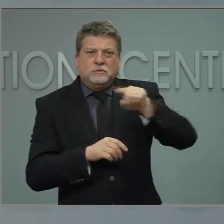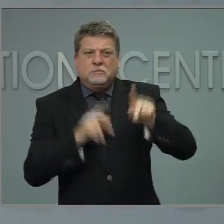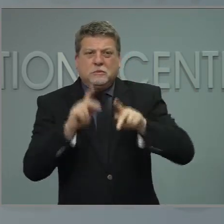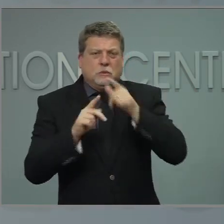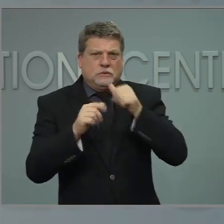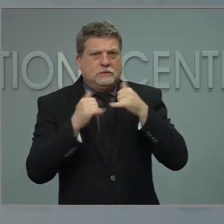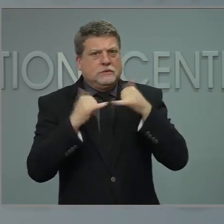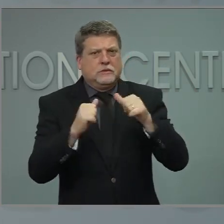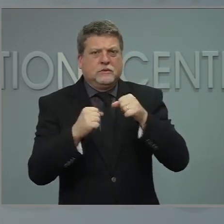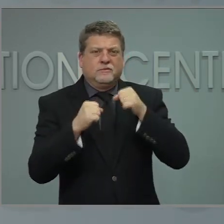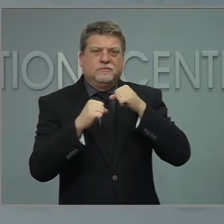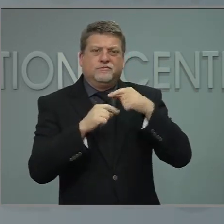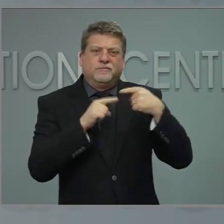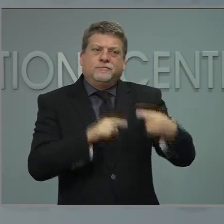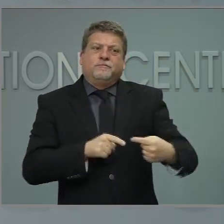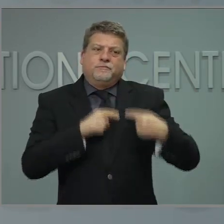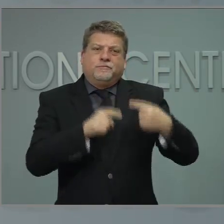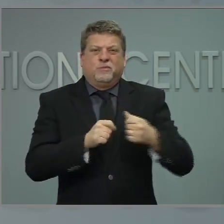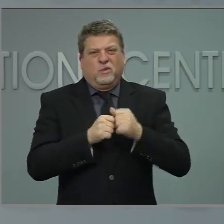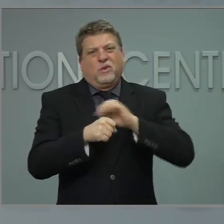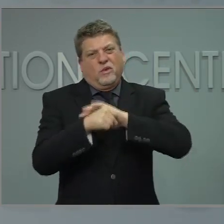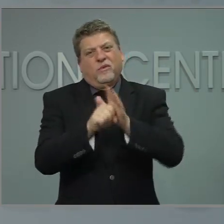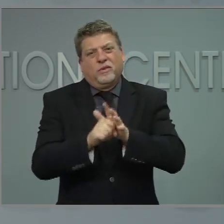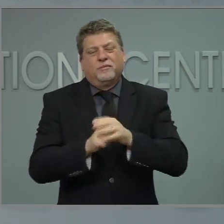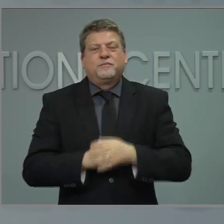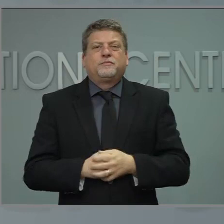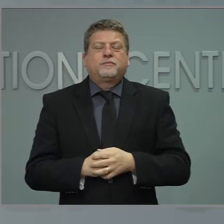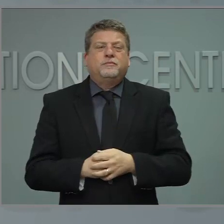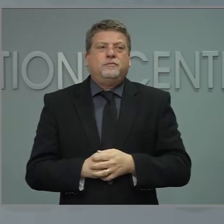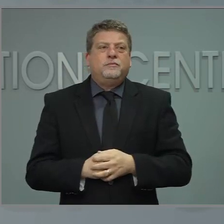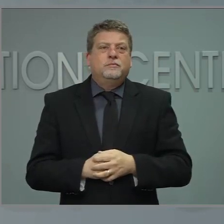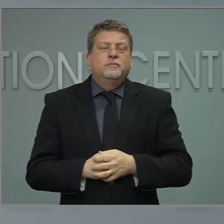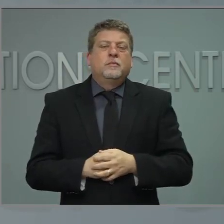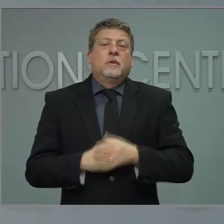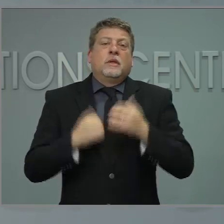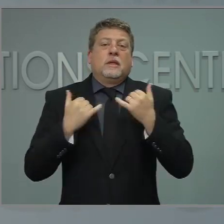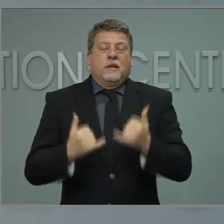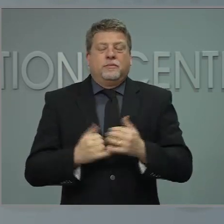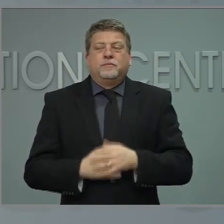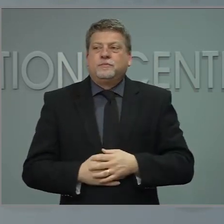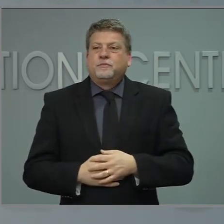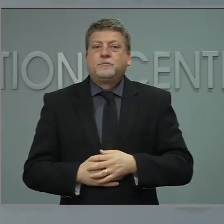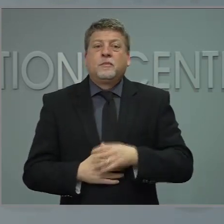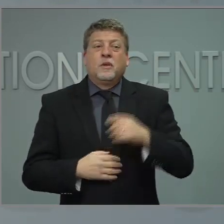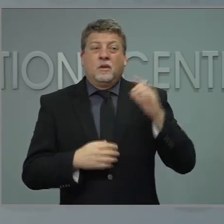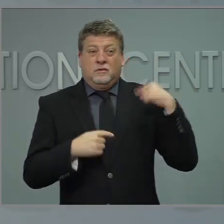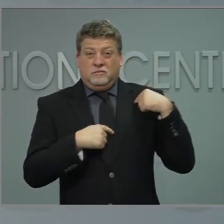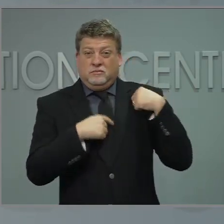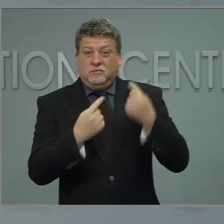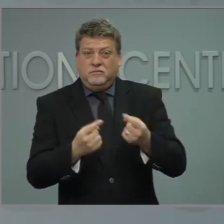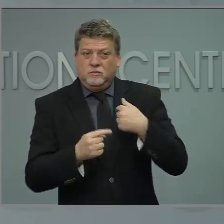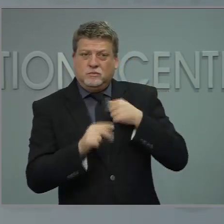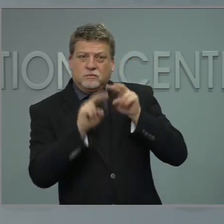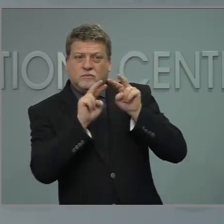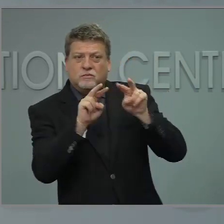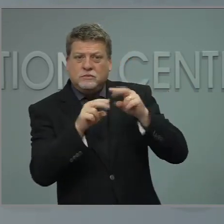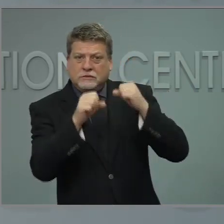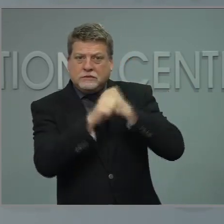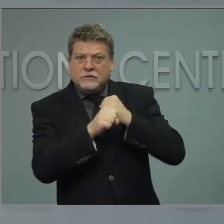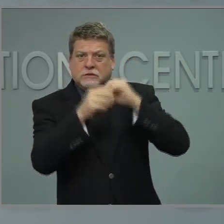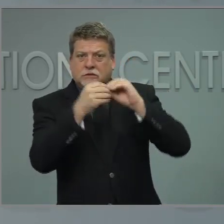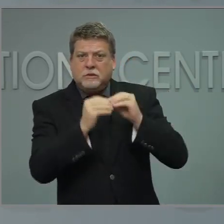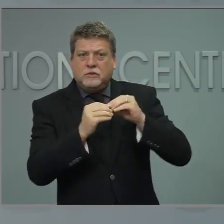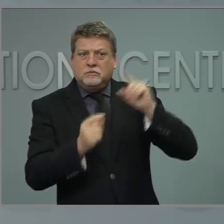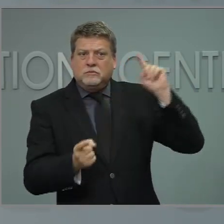progress with the COVID-19 metrics allowed us this week to ease some additional restrictions beginning tomorrow while